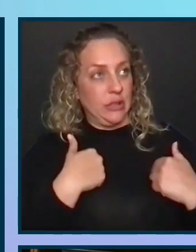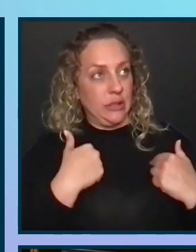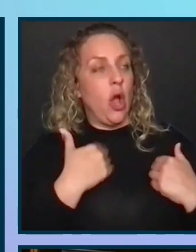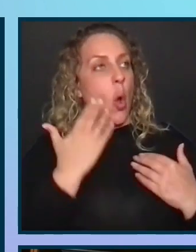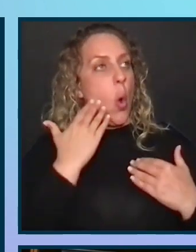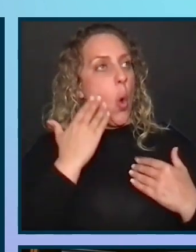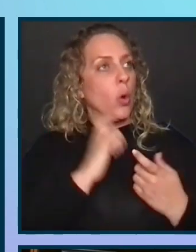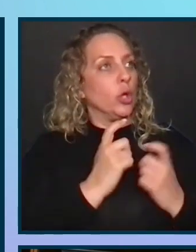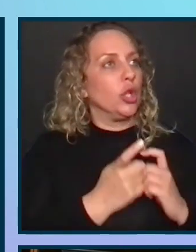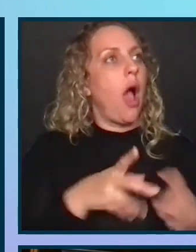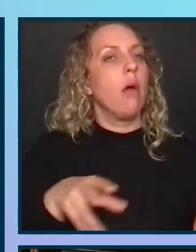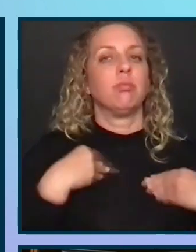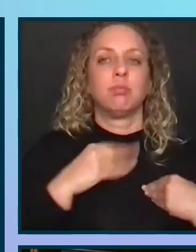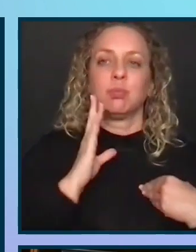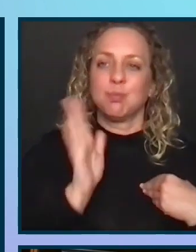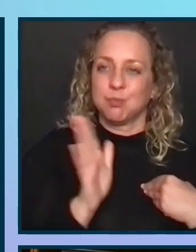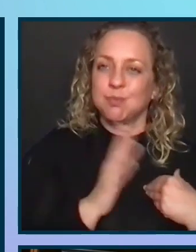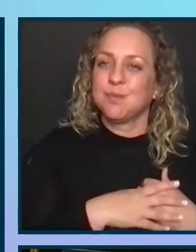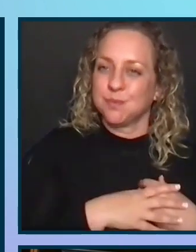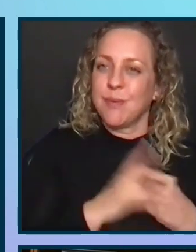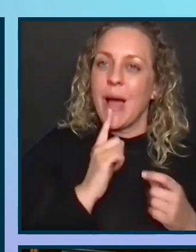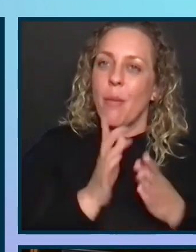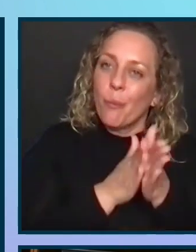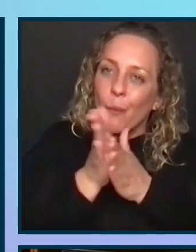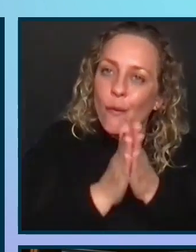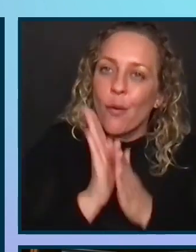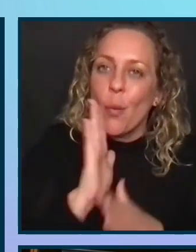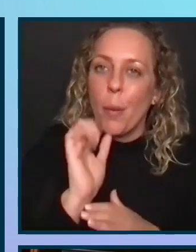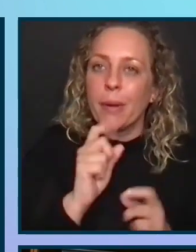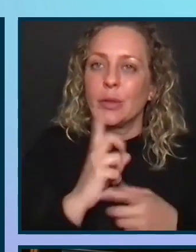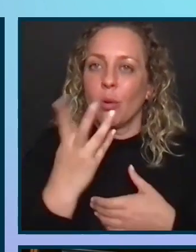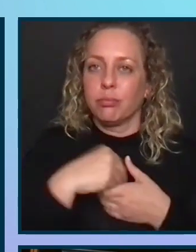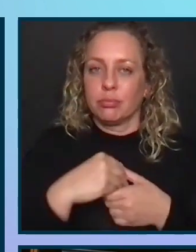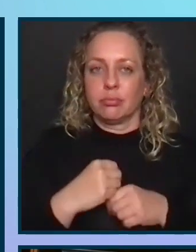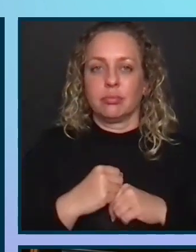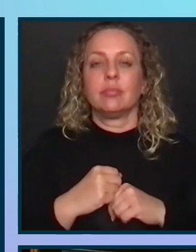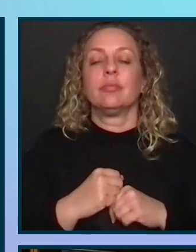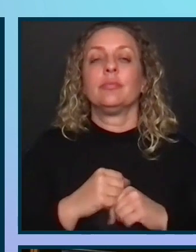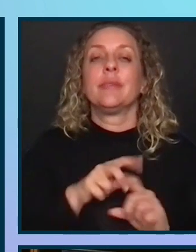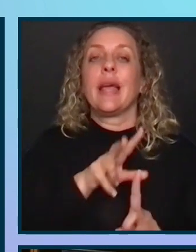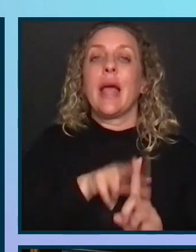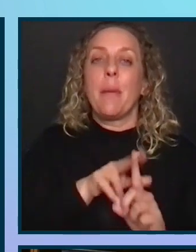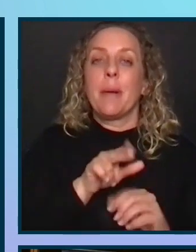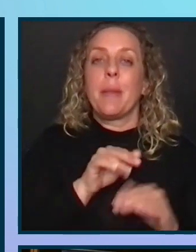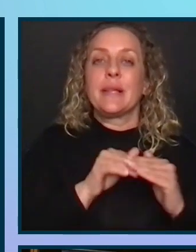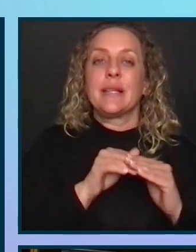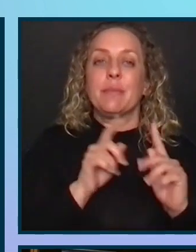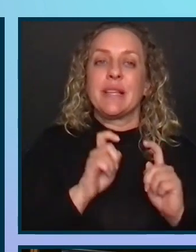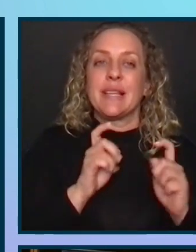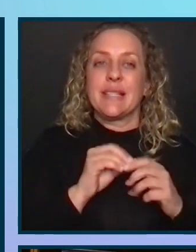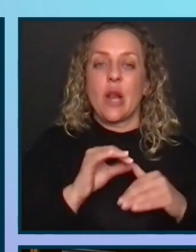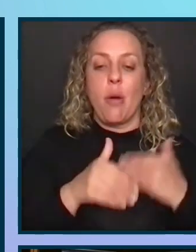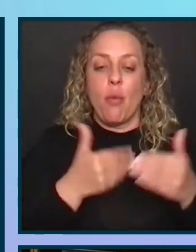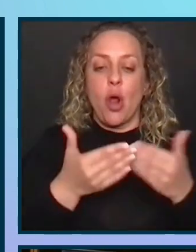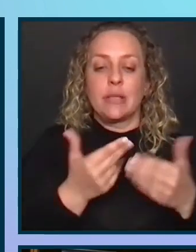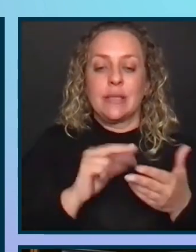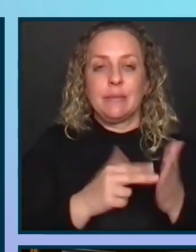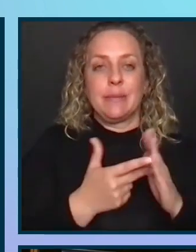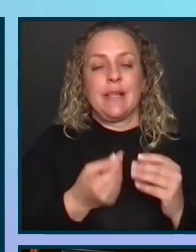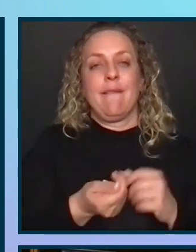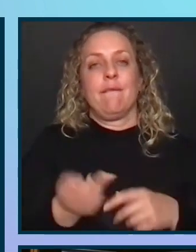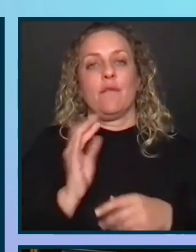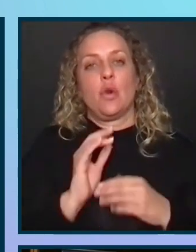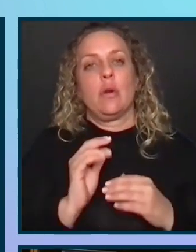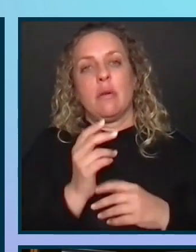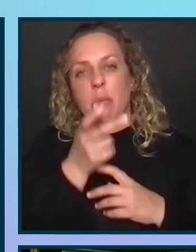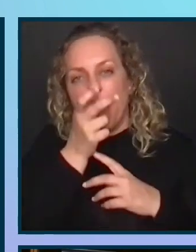more likely they are to accept it, and the more motivated they will be. Implementing the accessibility testing in our process means fewer accessibility